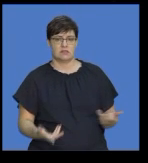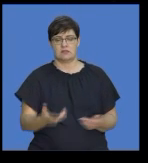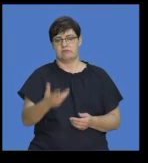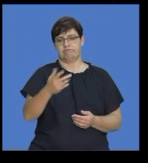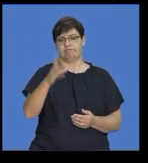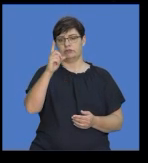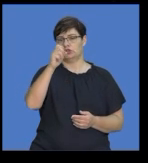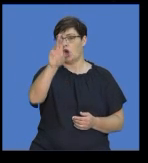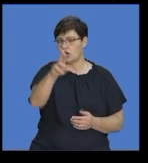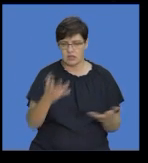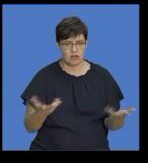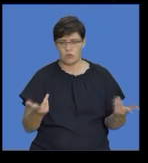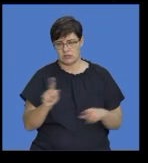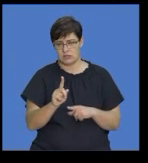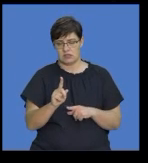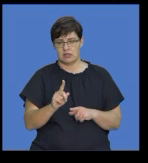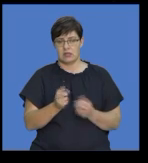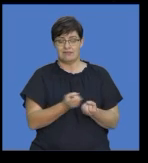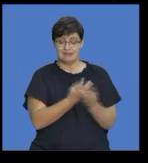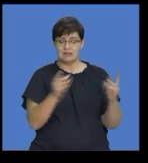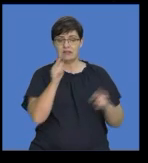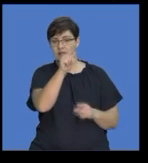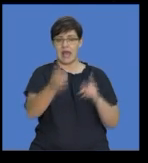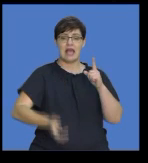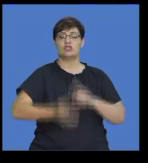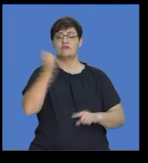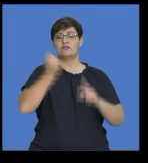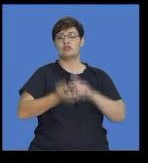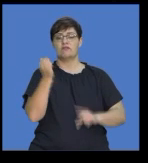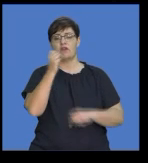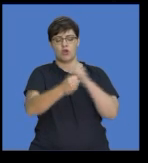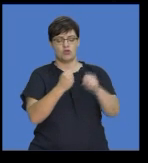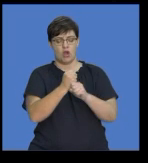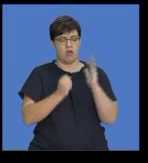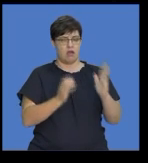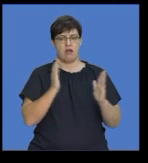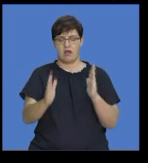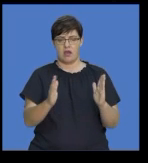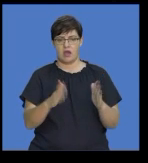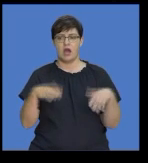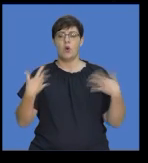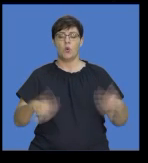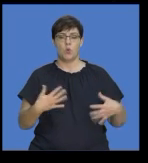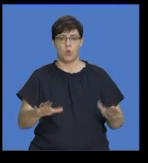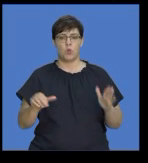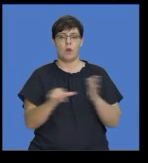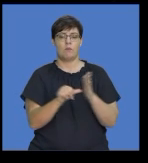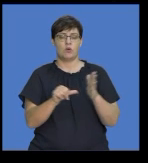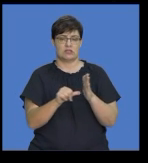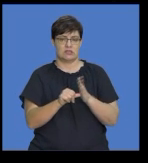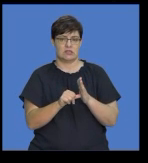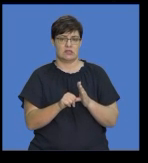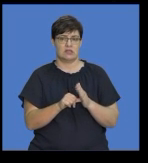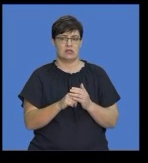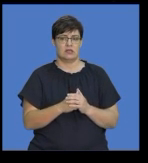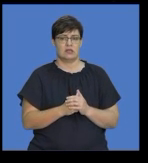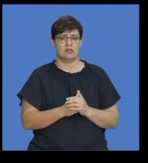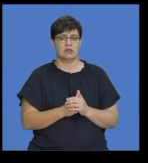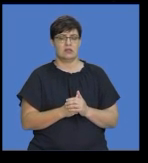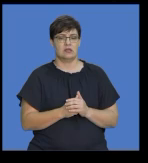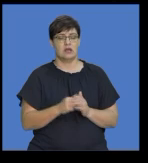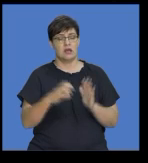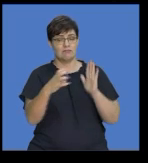And the years for any of these achievements, right? It's very, very important that our CVs have a, our, sorry,